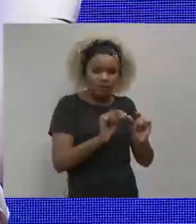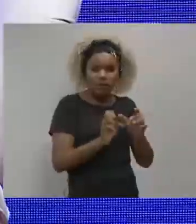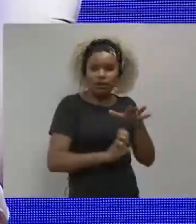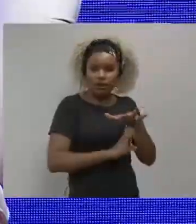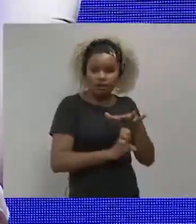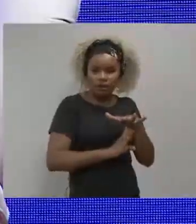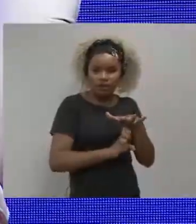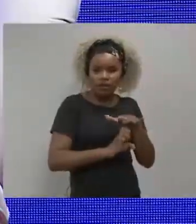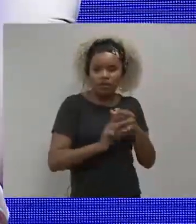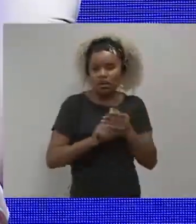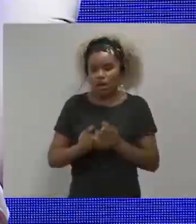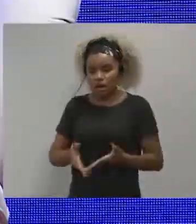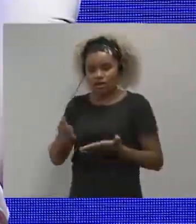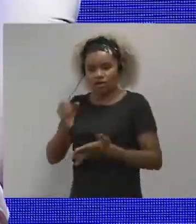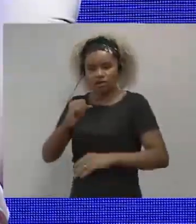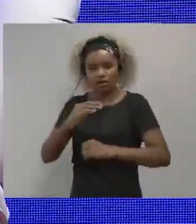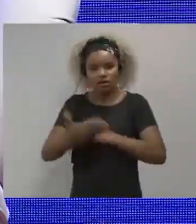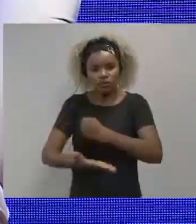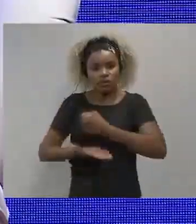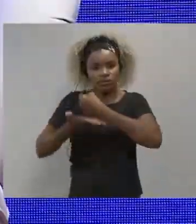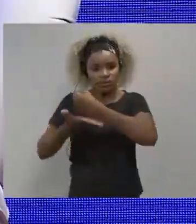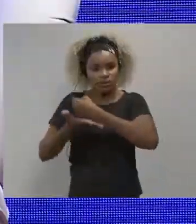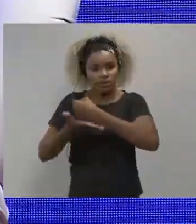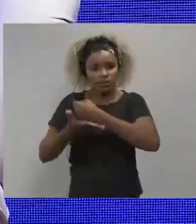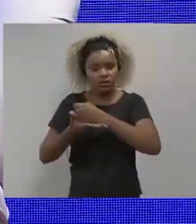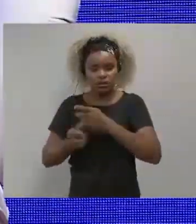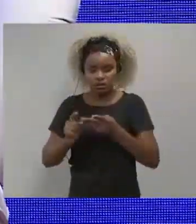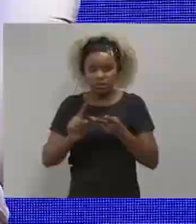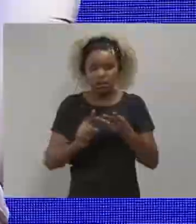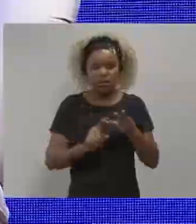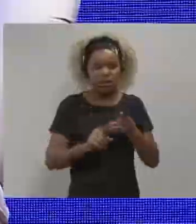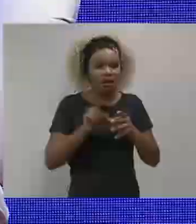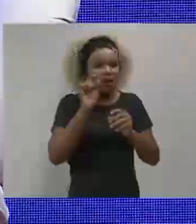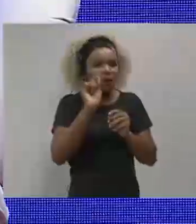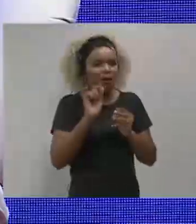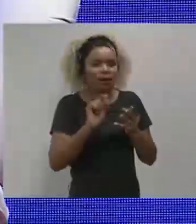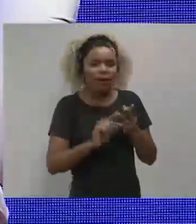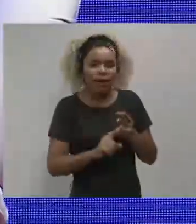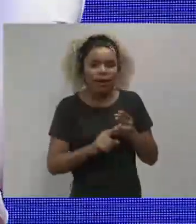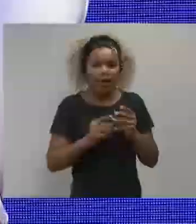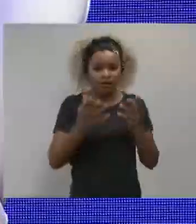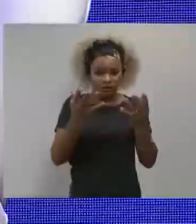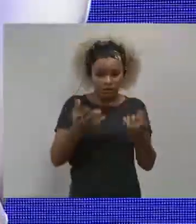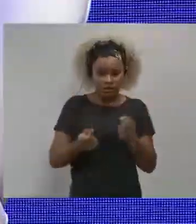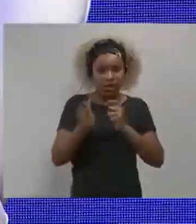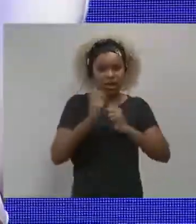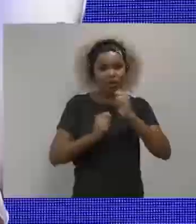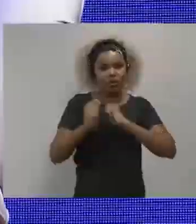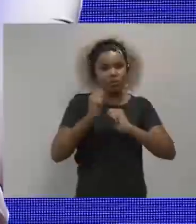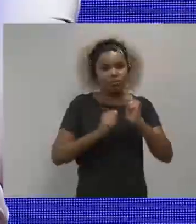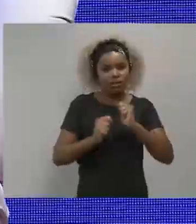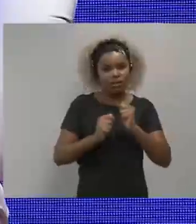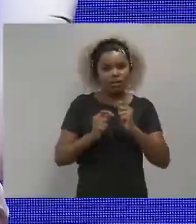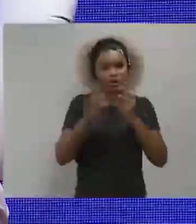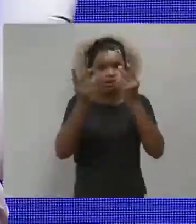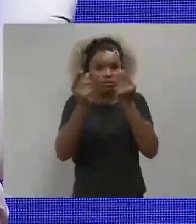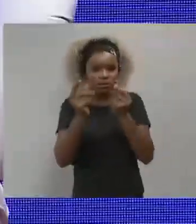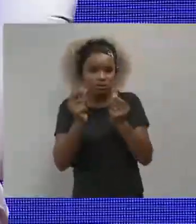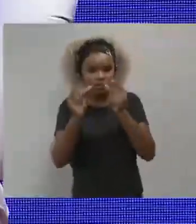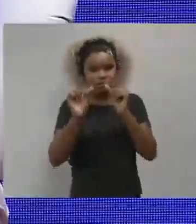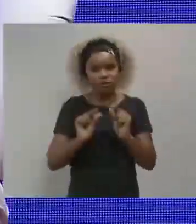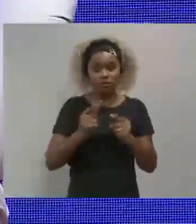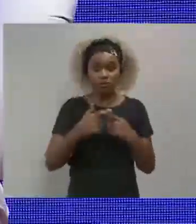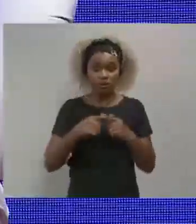Is it to the environmental initiative or assuming the economy,